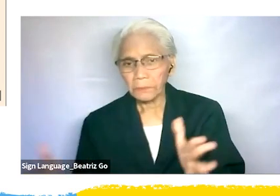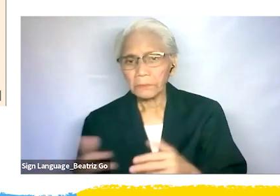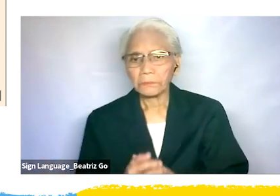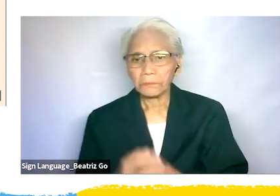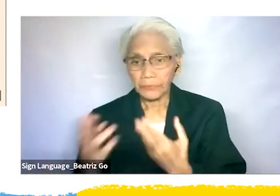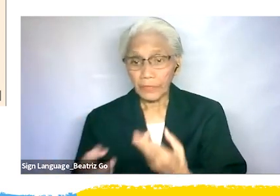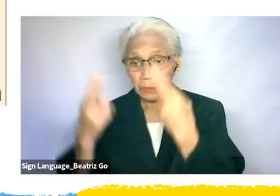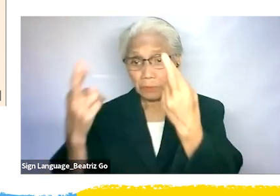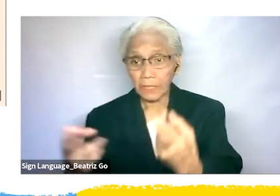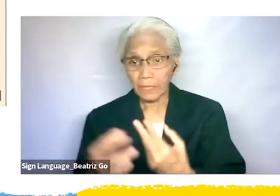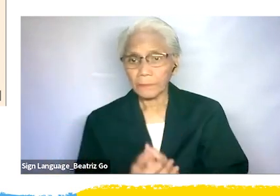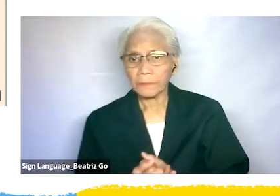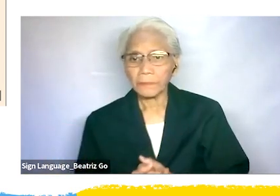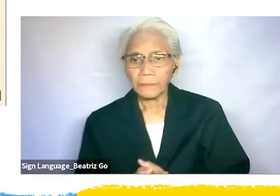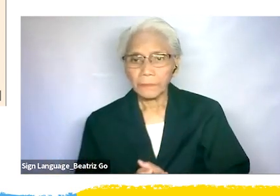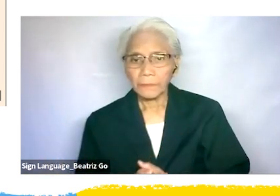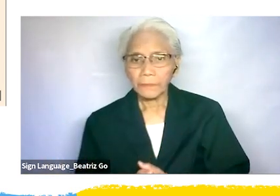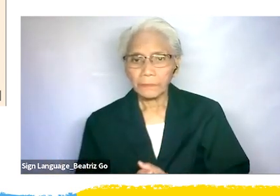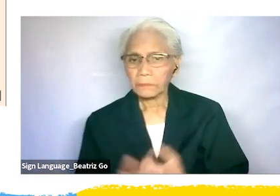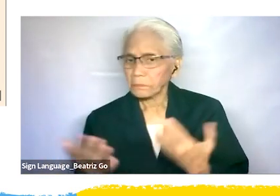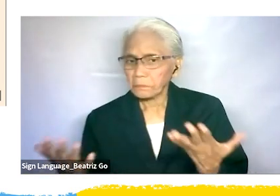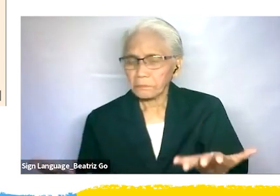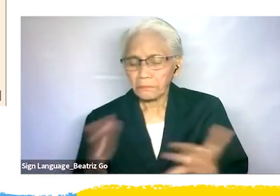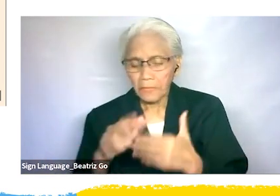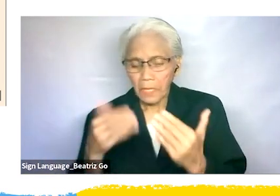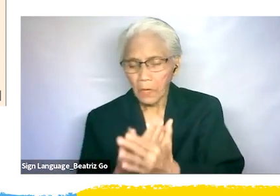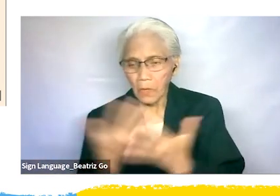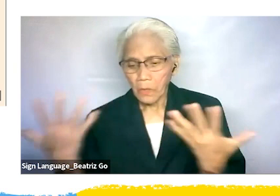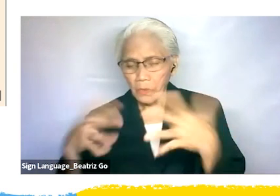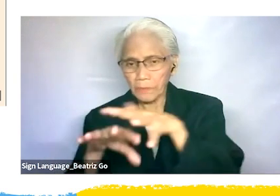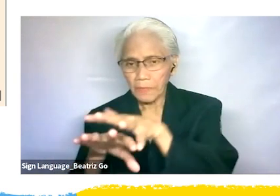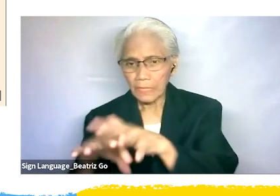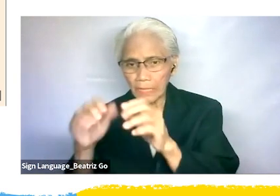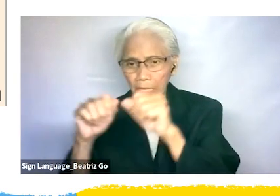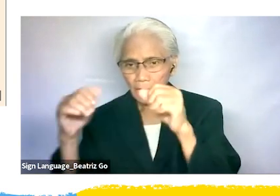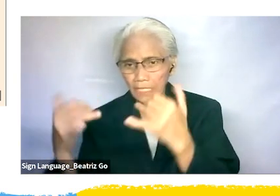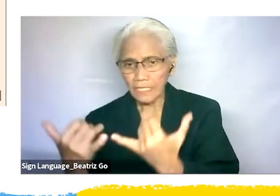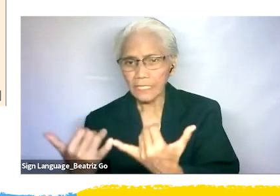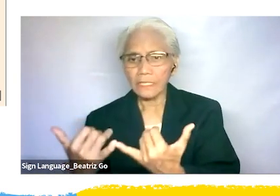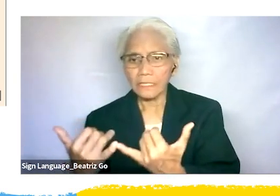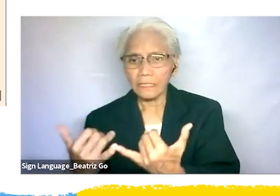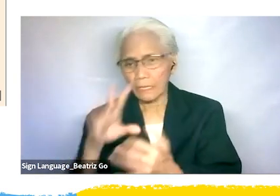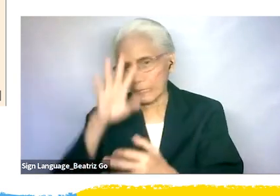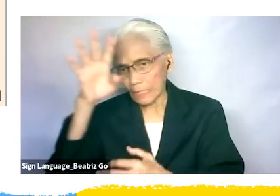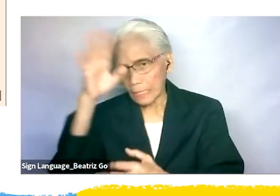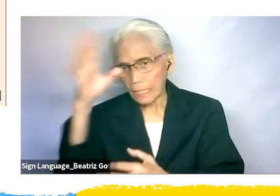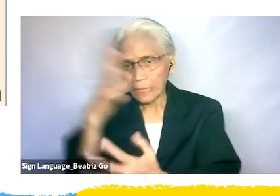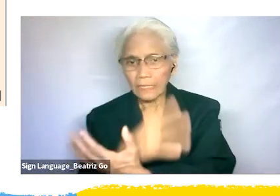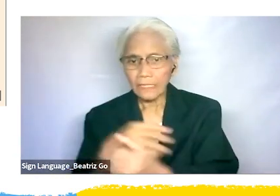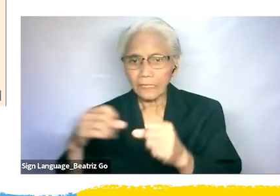the NHRCT purpose that all collaborating agencies creates a safe space where